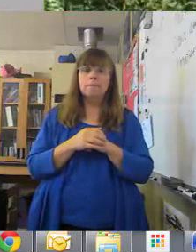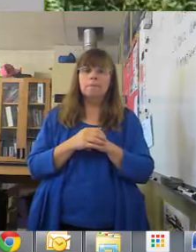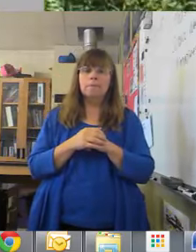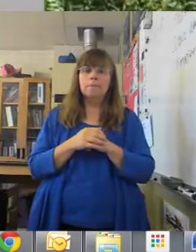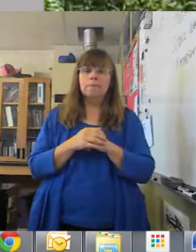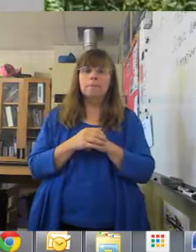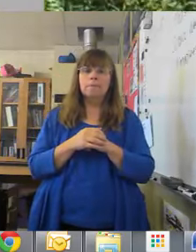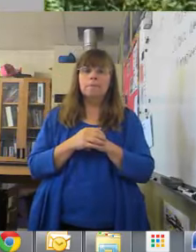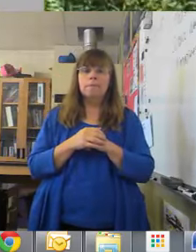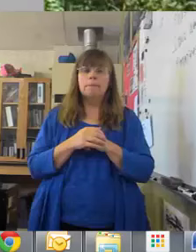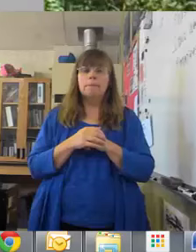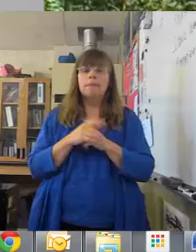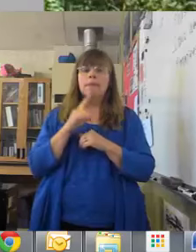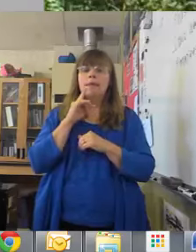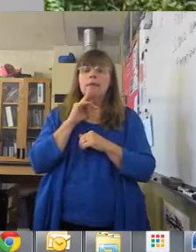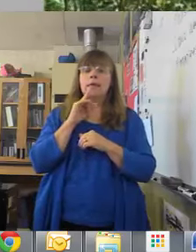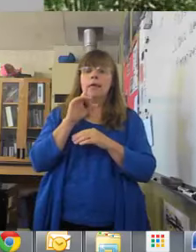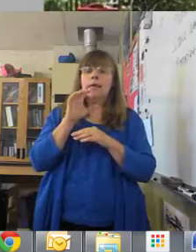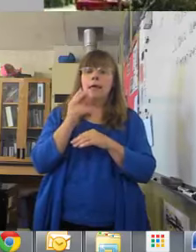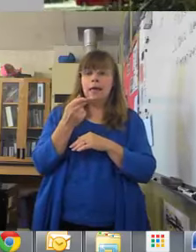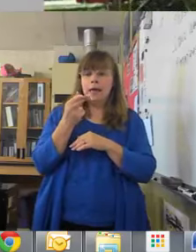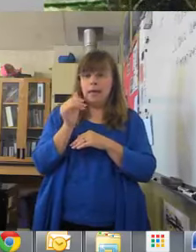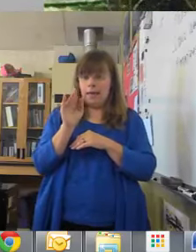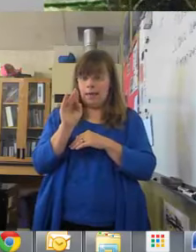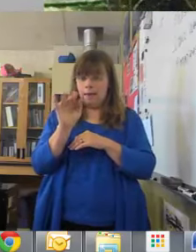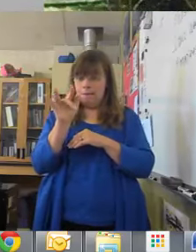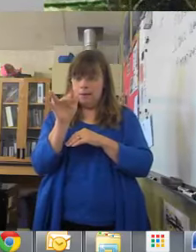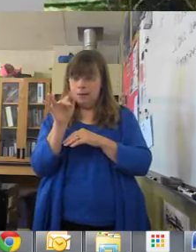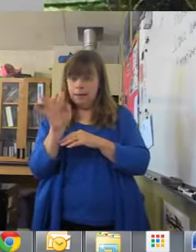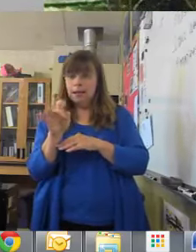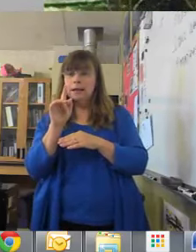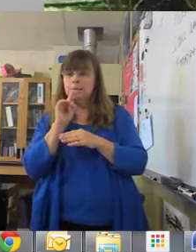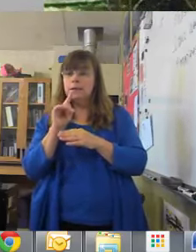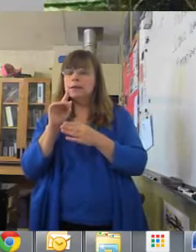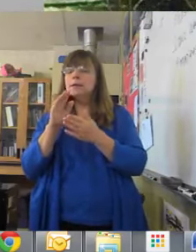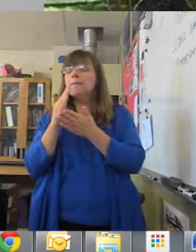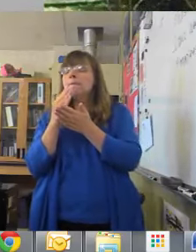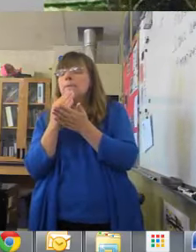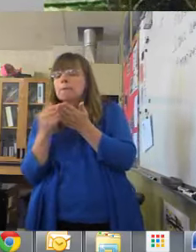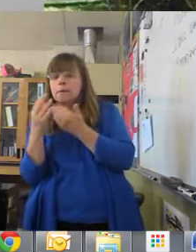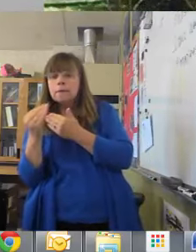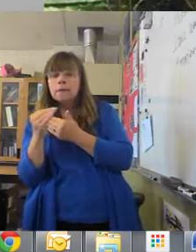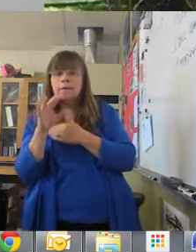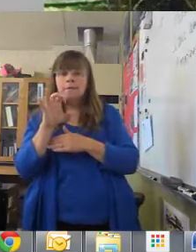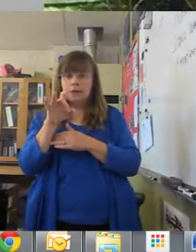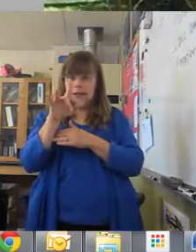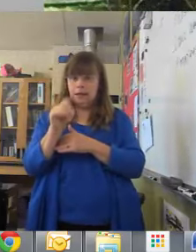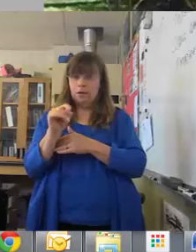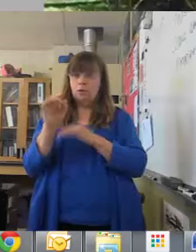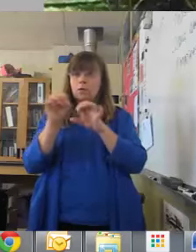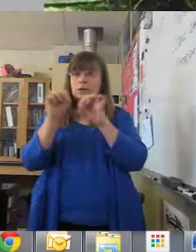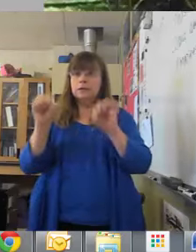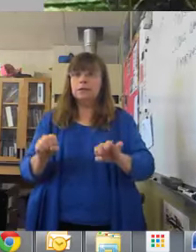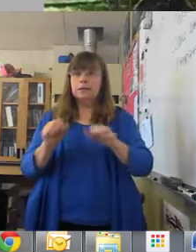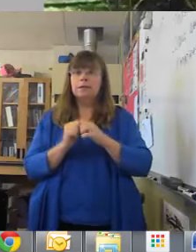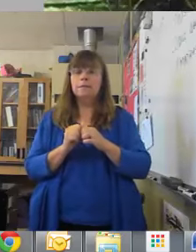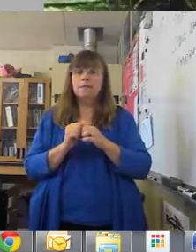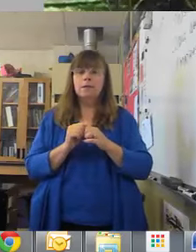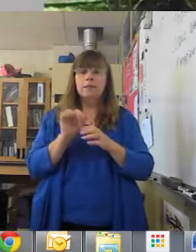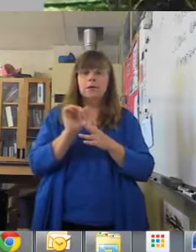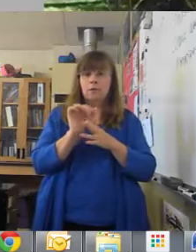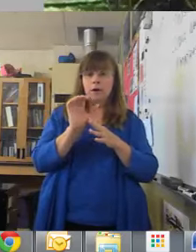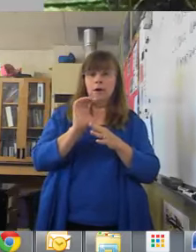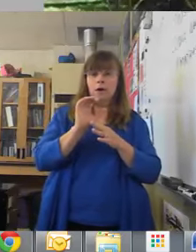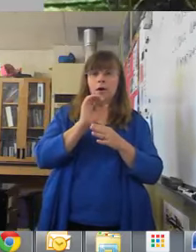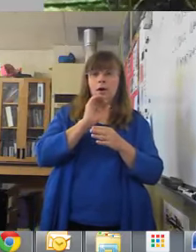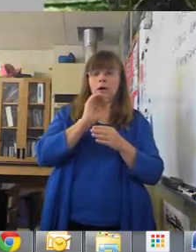A habitat is a part of an ecosystem. So that's the place where an organism lives and it supplies the things that it needs.